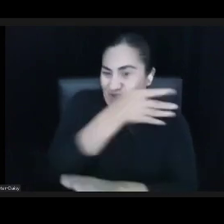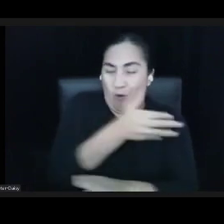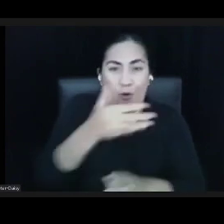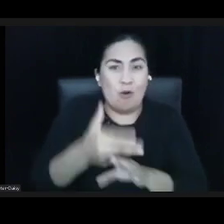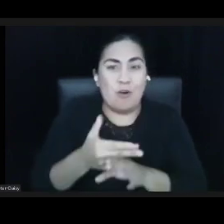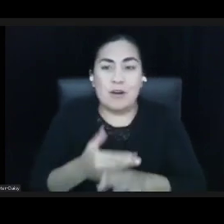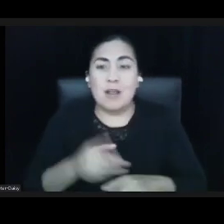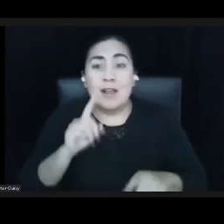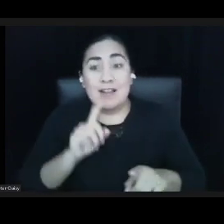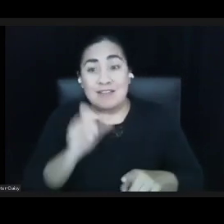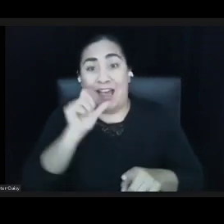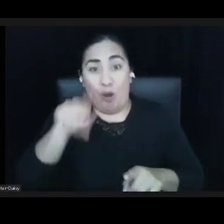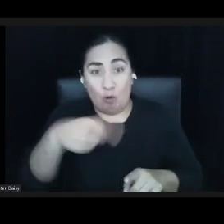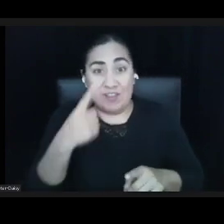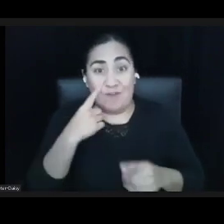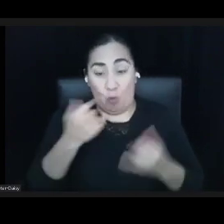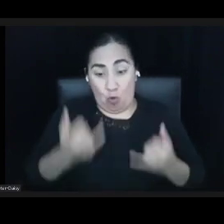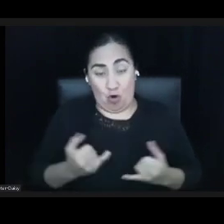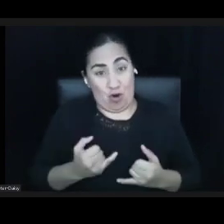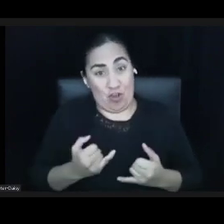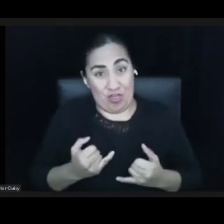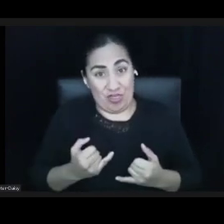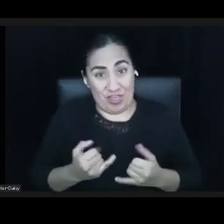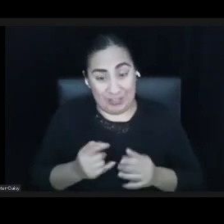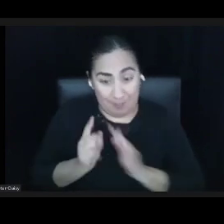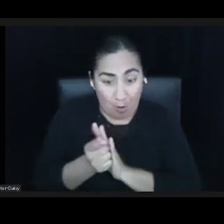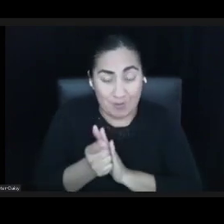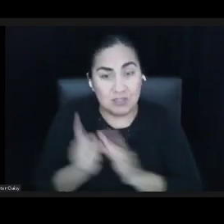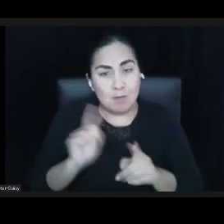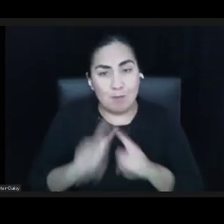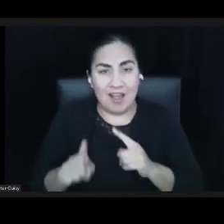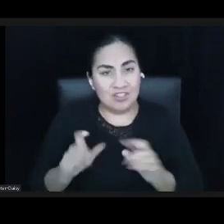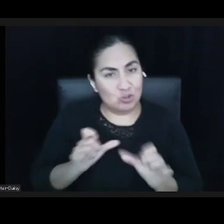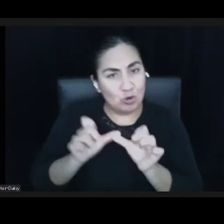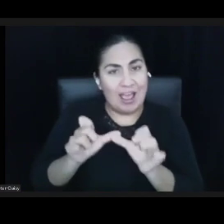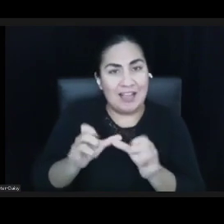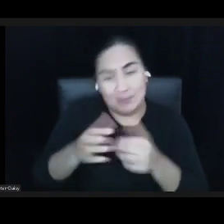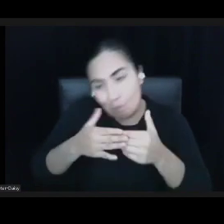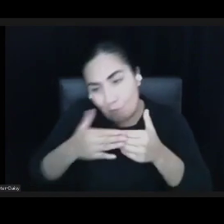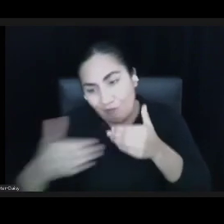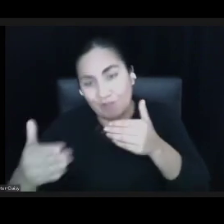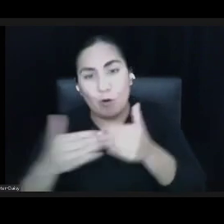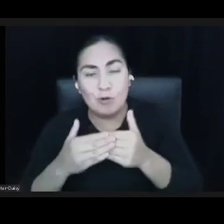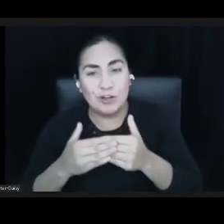forward. And with that, I'm going to tag it on to Sarnita.